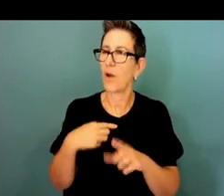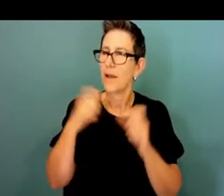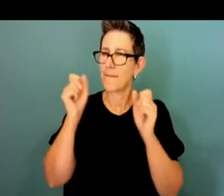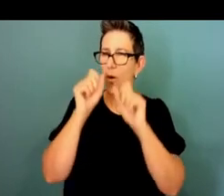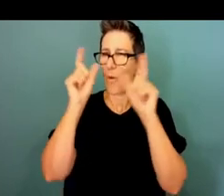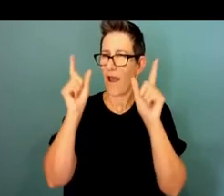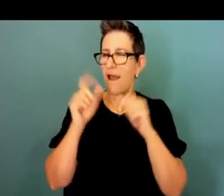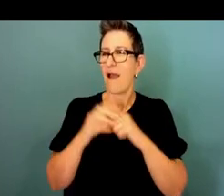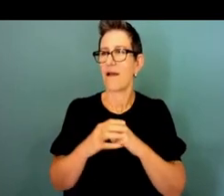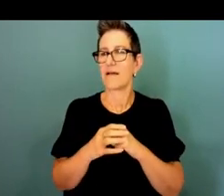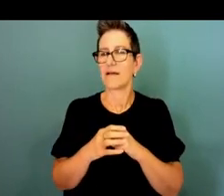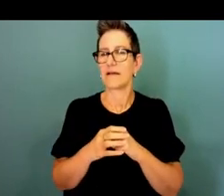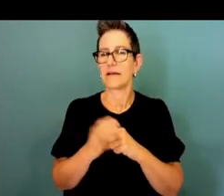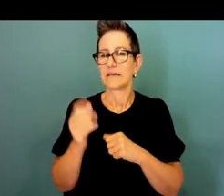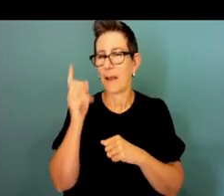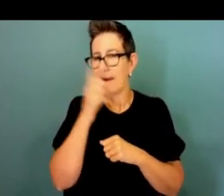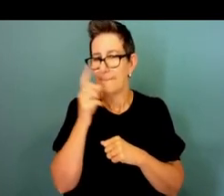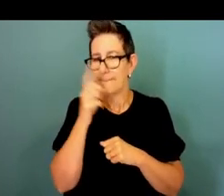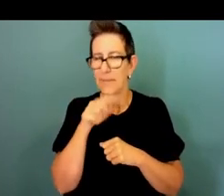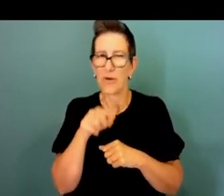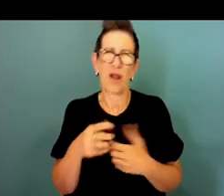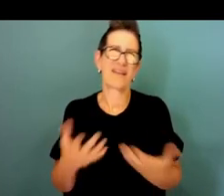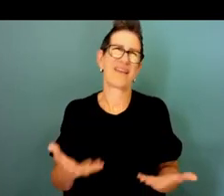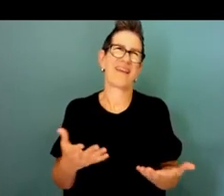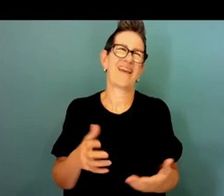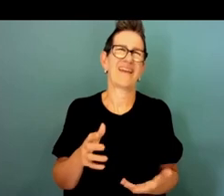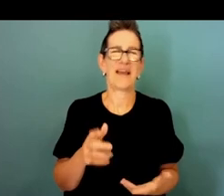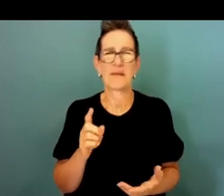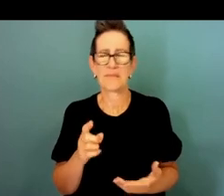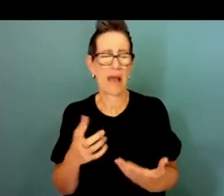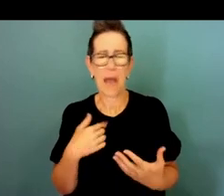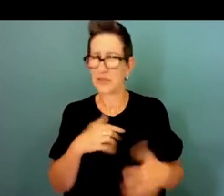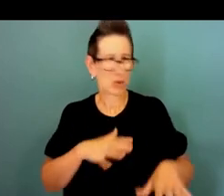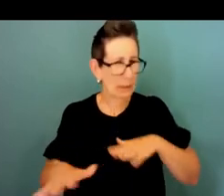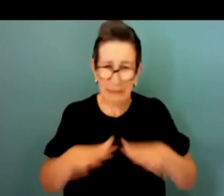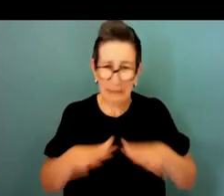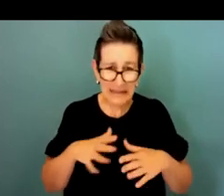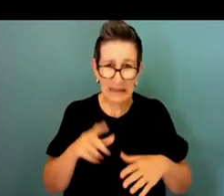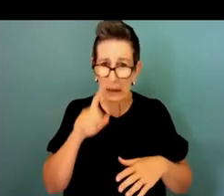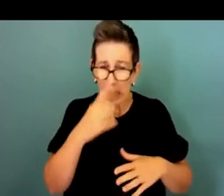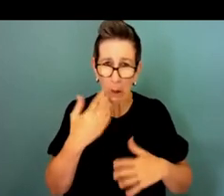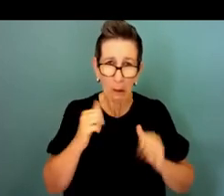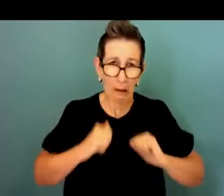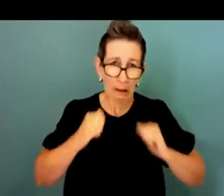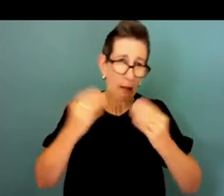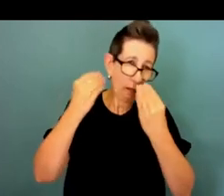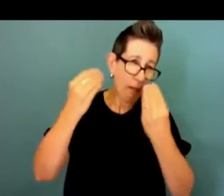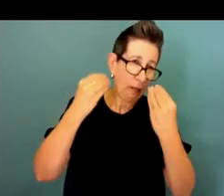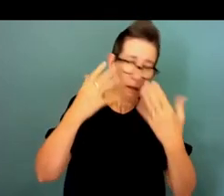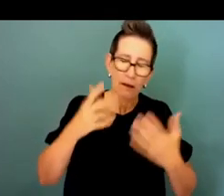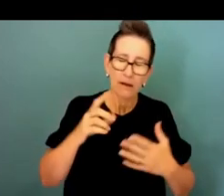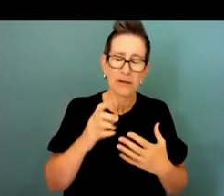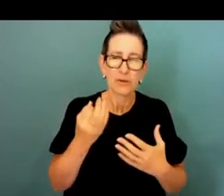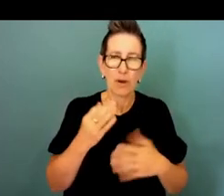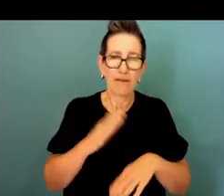either in the audience or online going yeah but hang on we are so flat strapped we just don't have time to do that